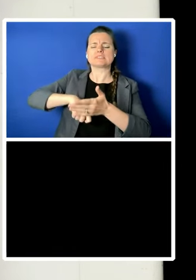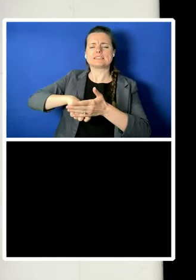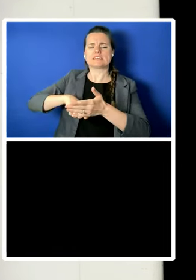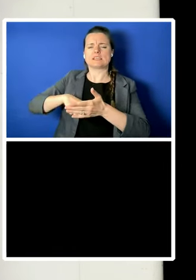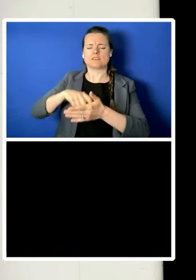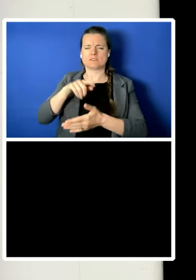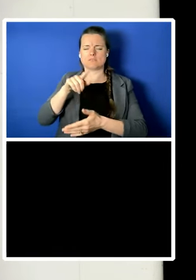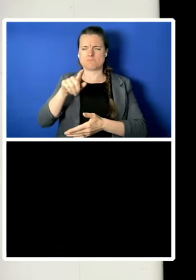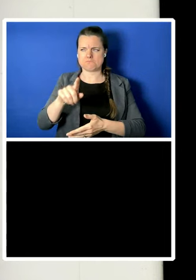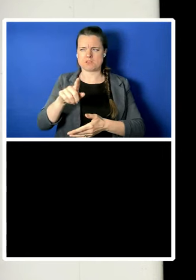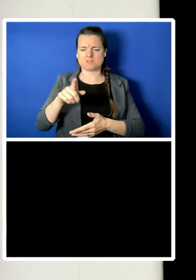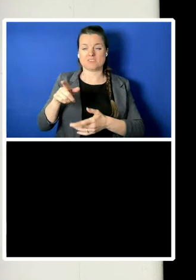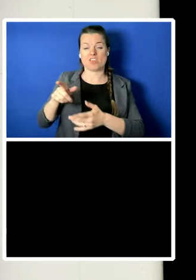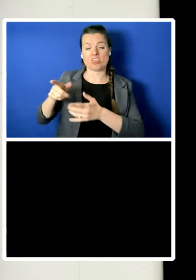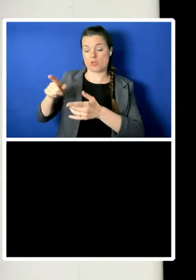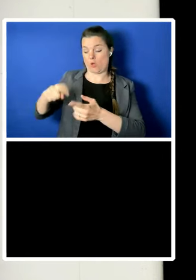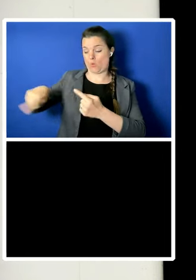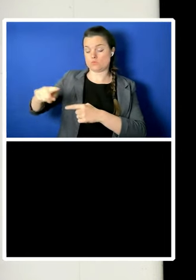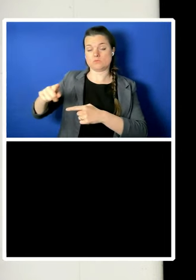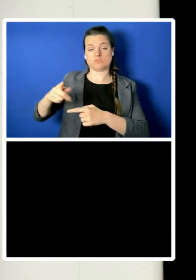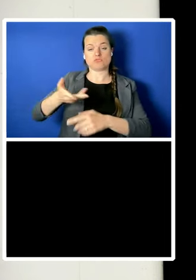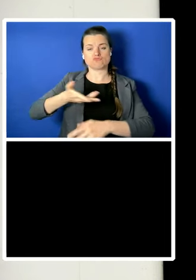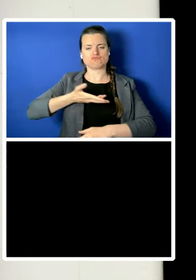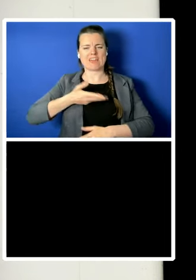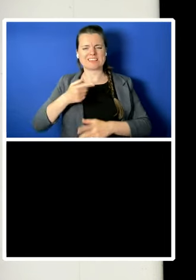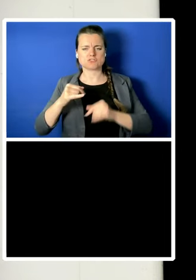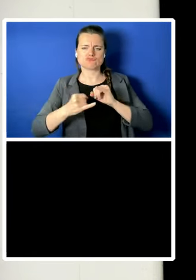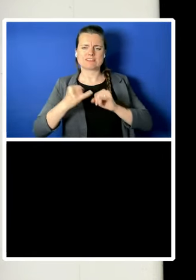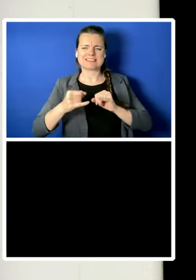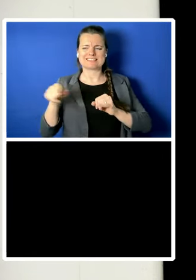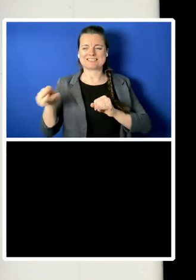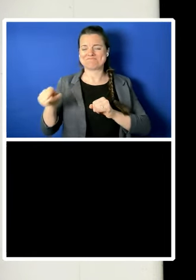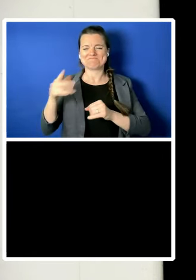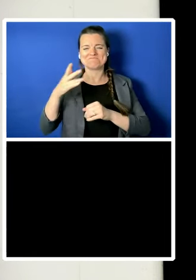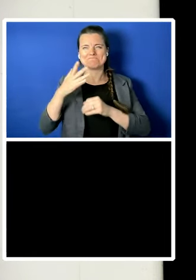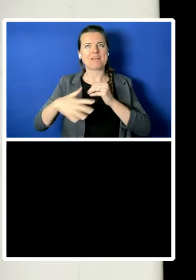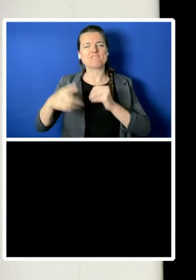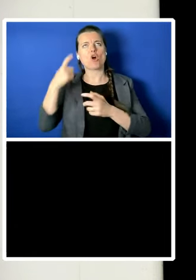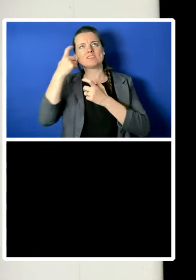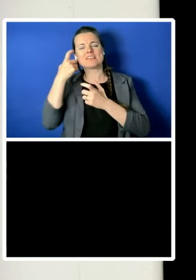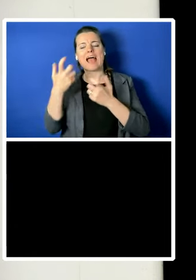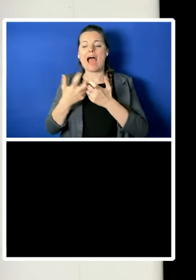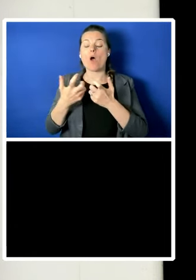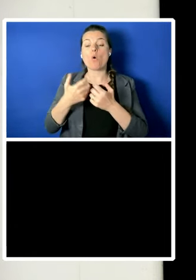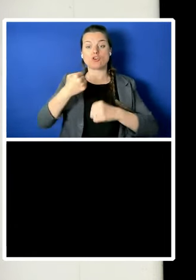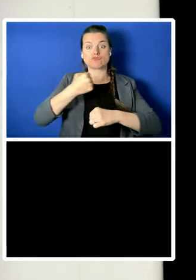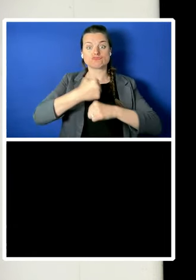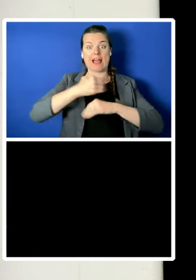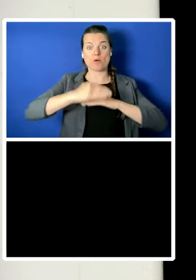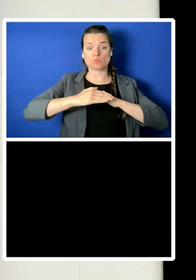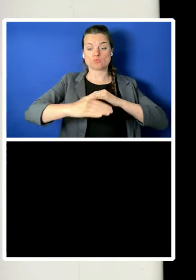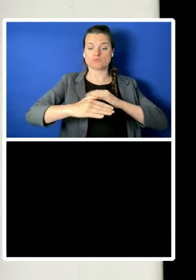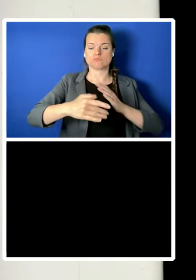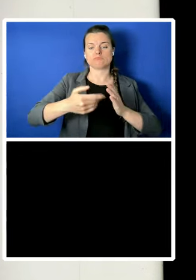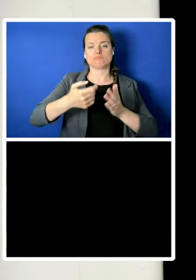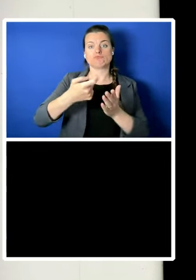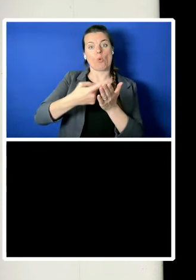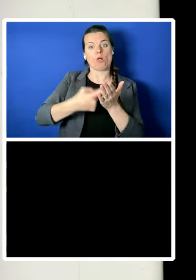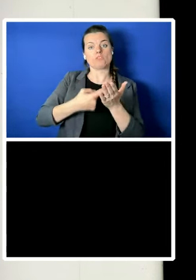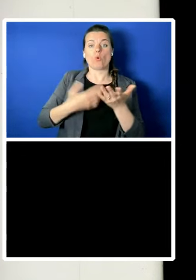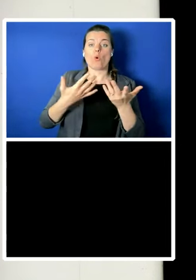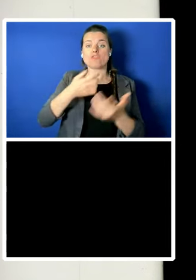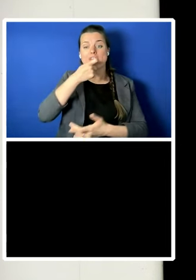critics often fail to consider that ground rules and referees are essential for democracy